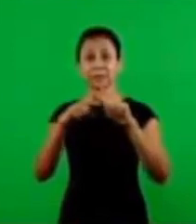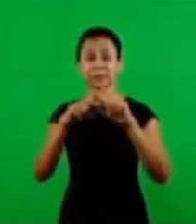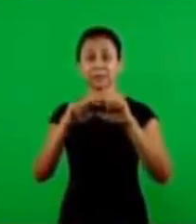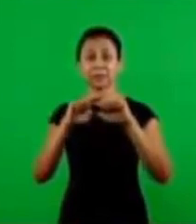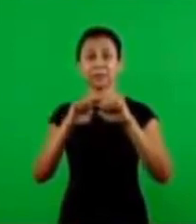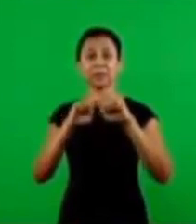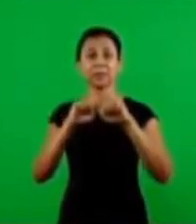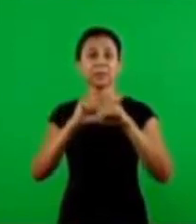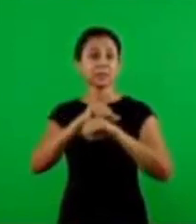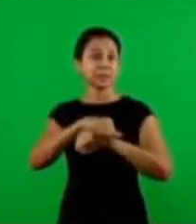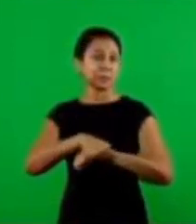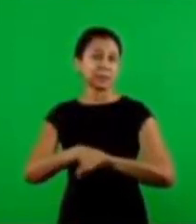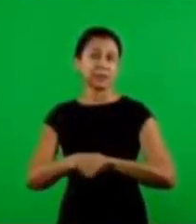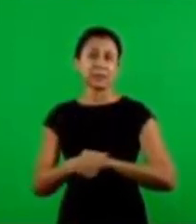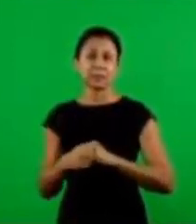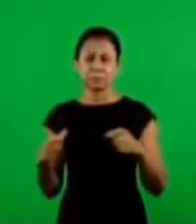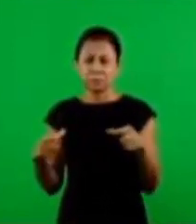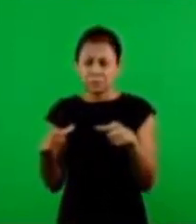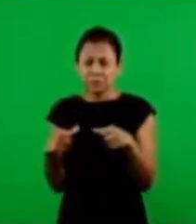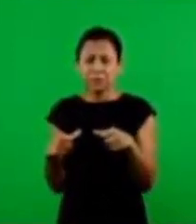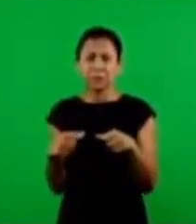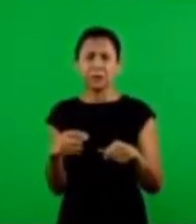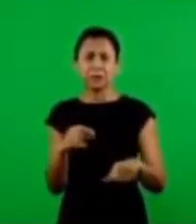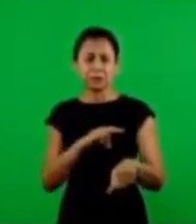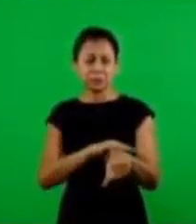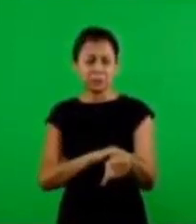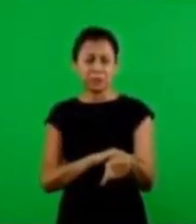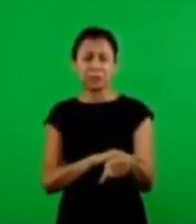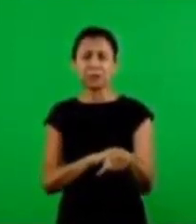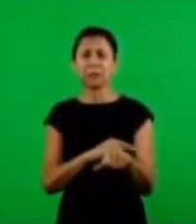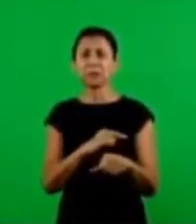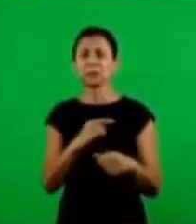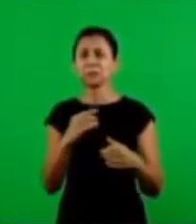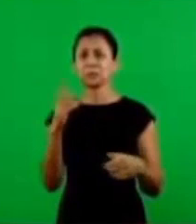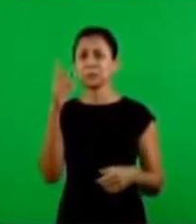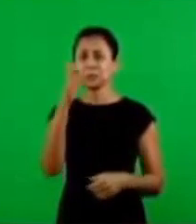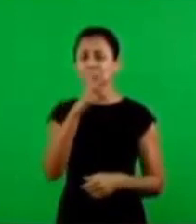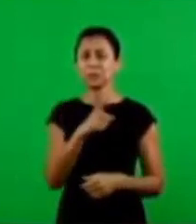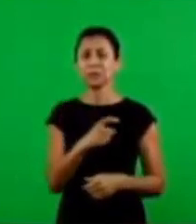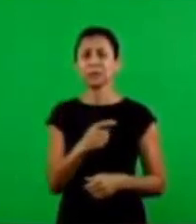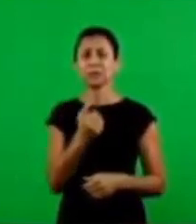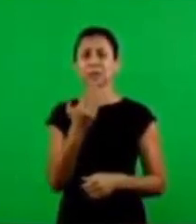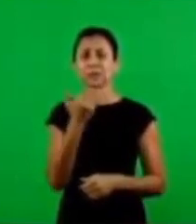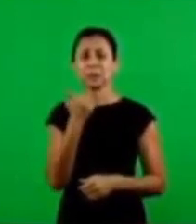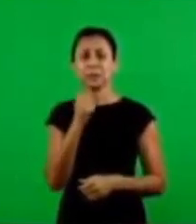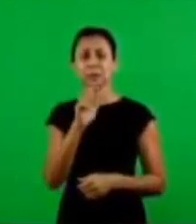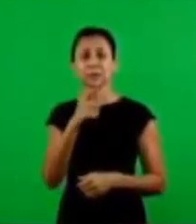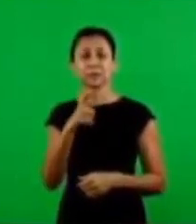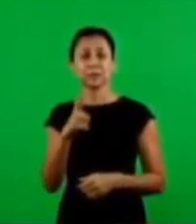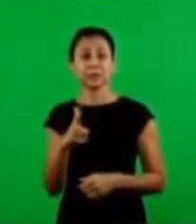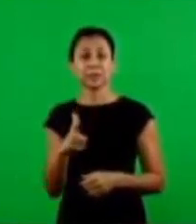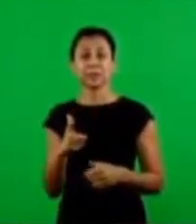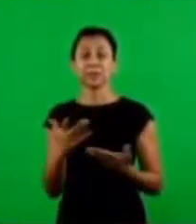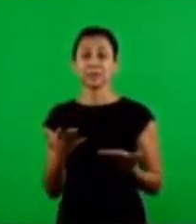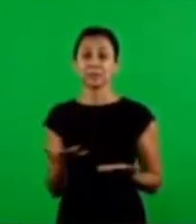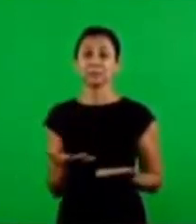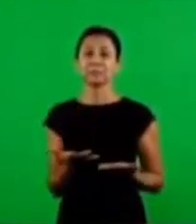doesn't have the infrastructure doesn't have bathroom doesn't have kitchen